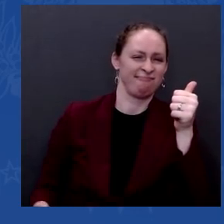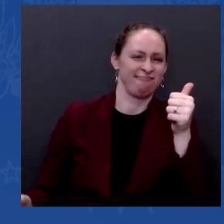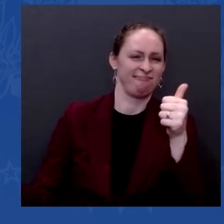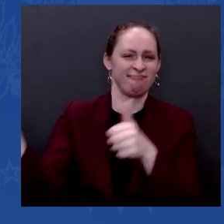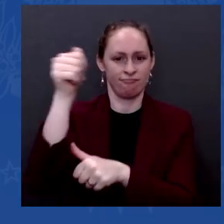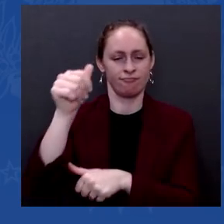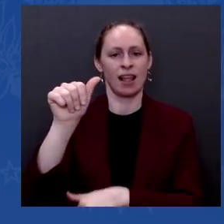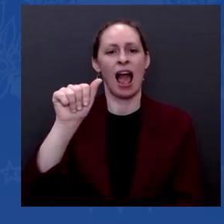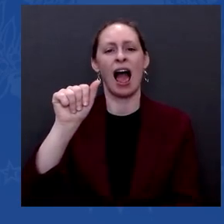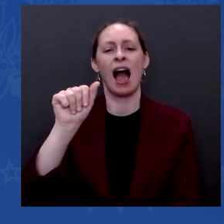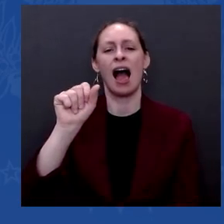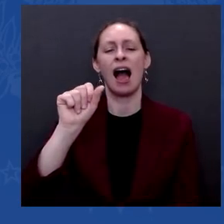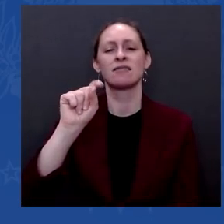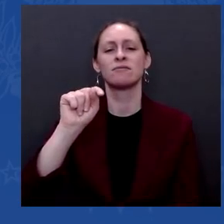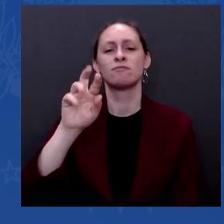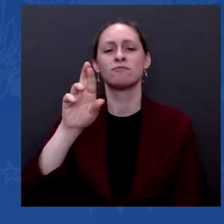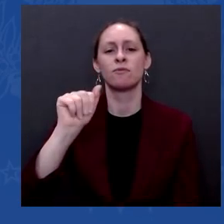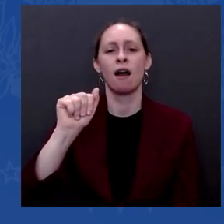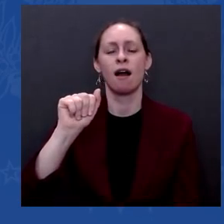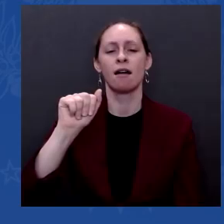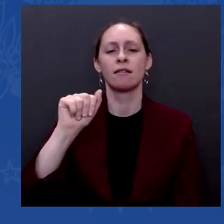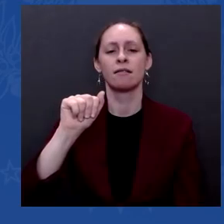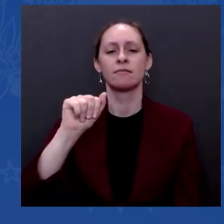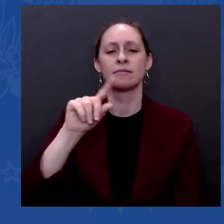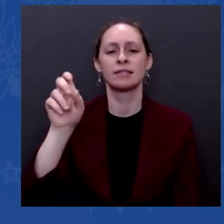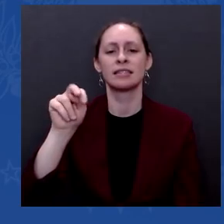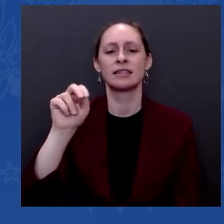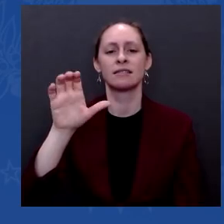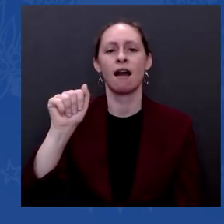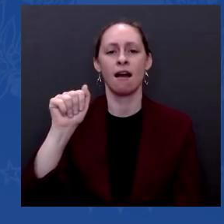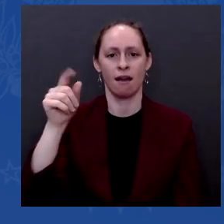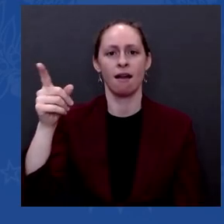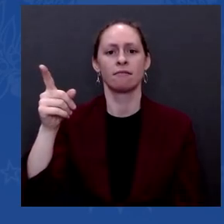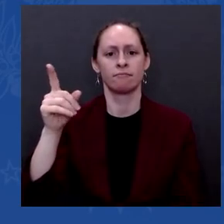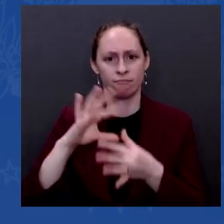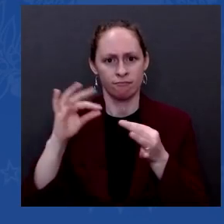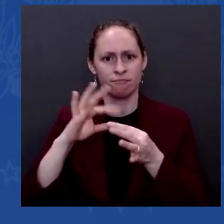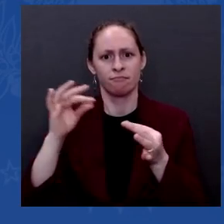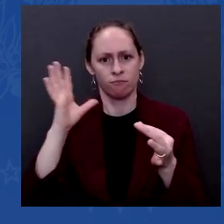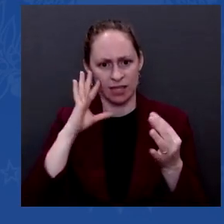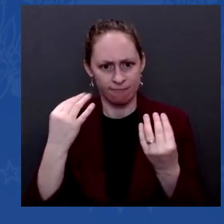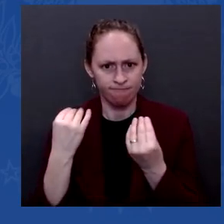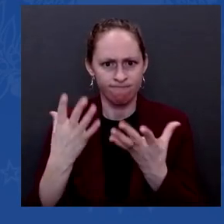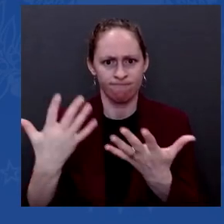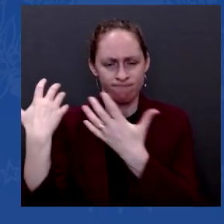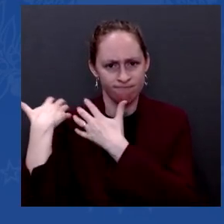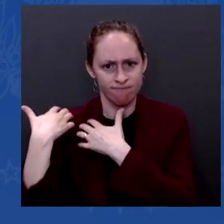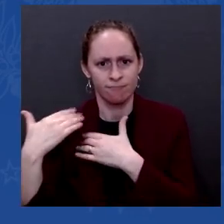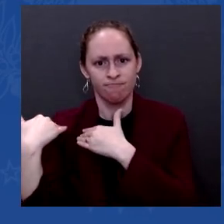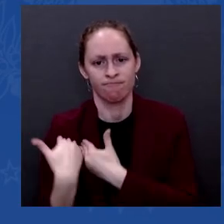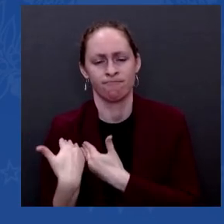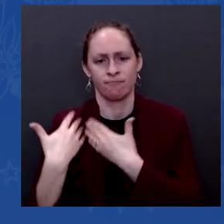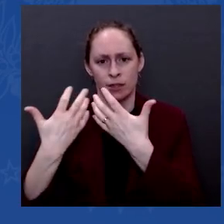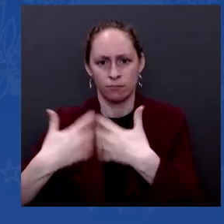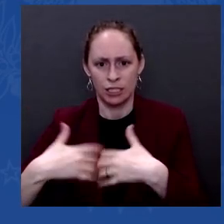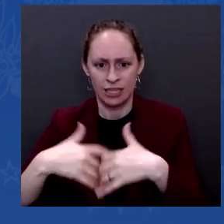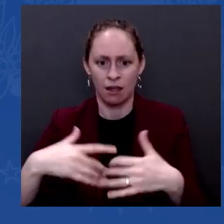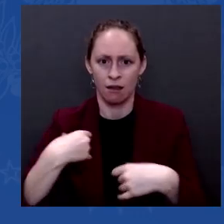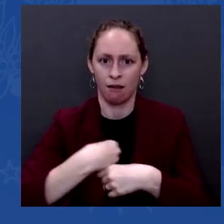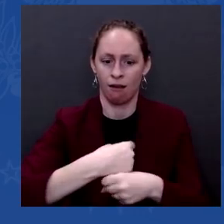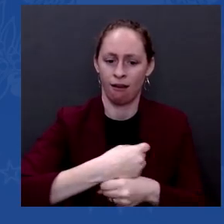we'll do. We'll help you do it so you can produce this vaccine more rapidly. I think that's pretty hands on stuff.